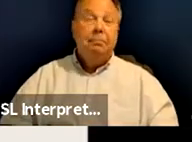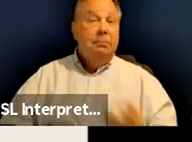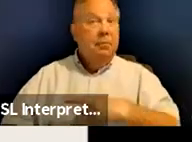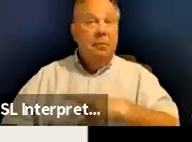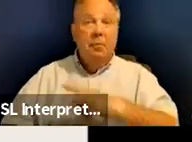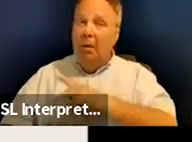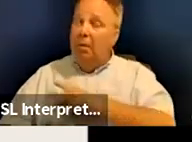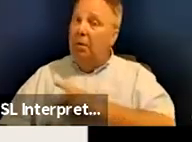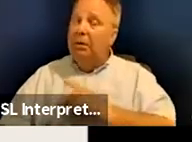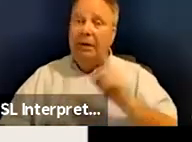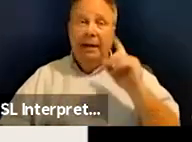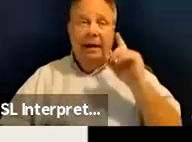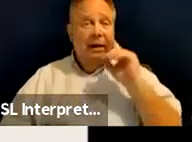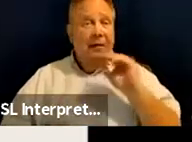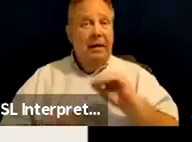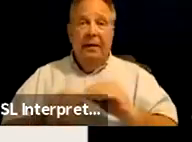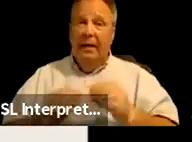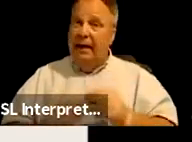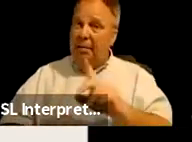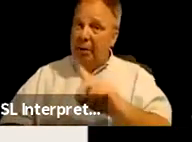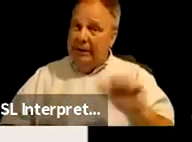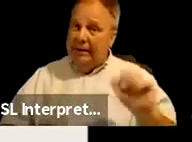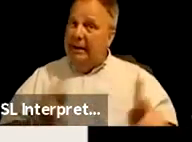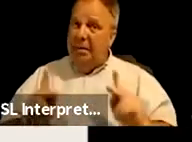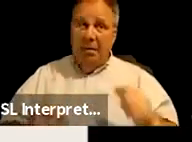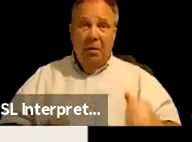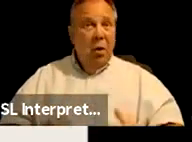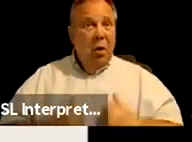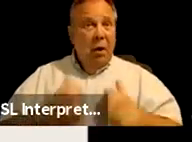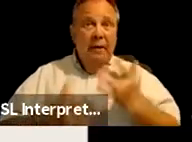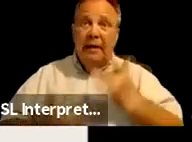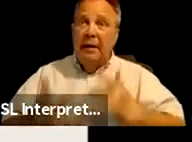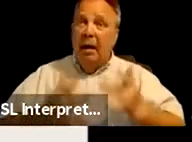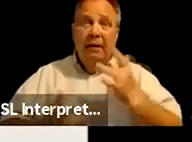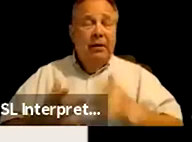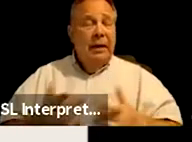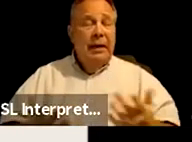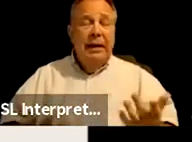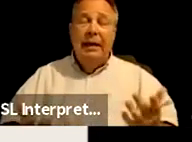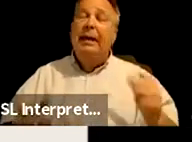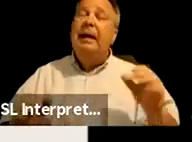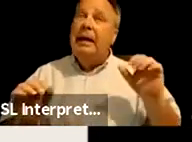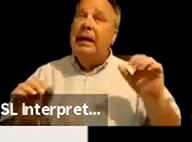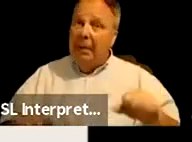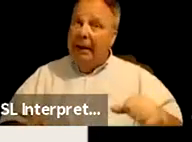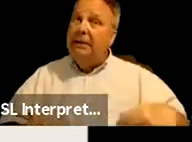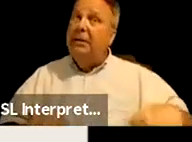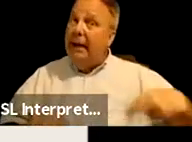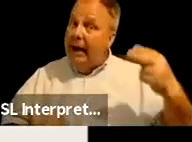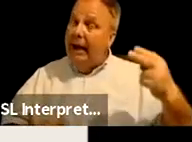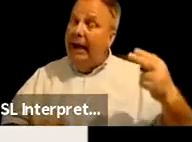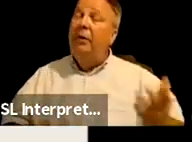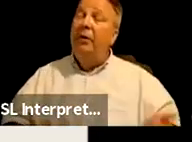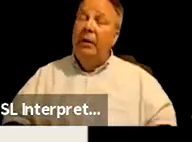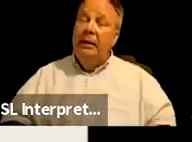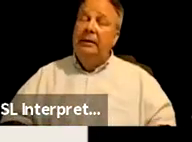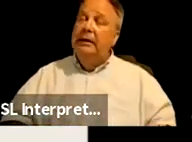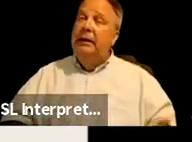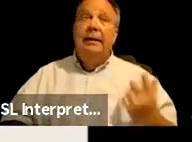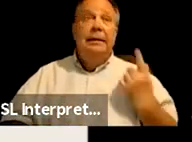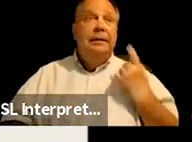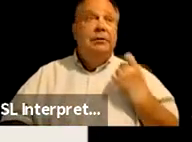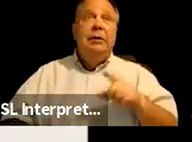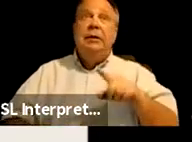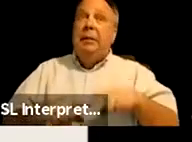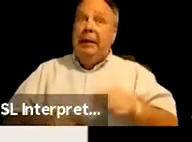I think that that number of disabled people living in poverty could possibly be higher. Um, just based